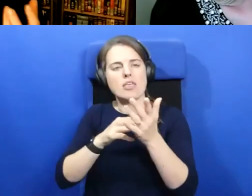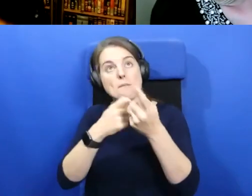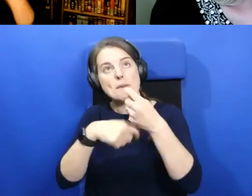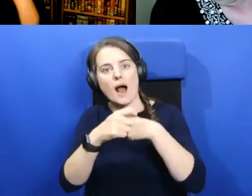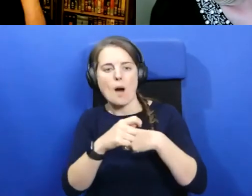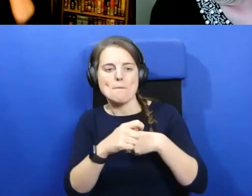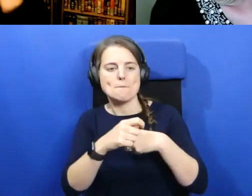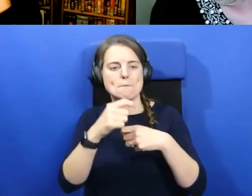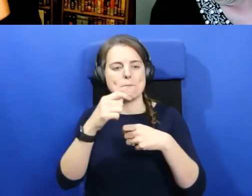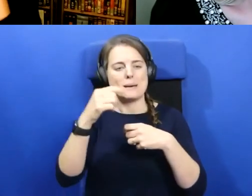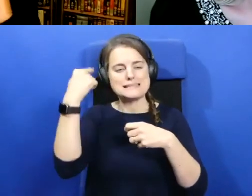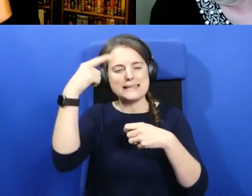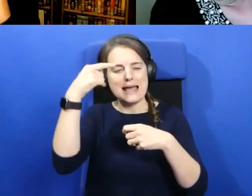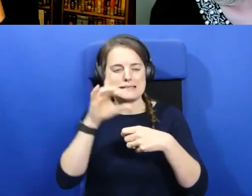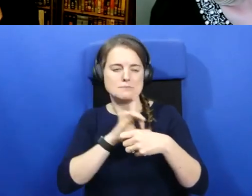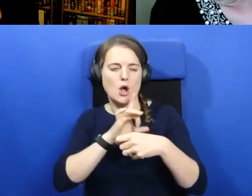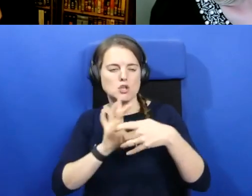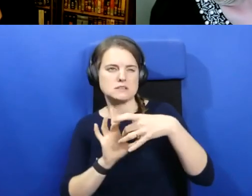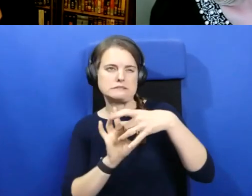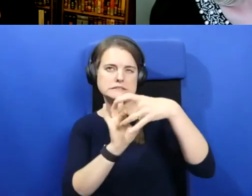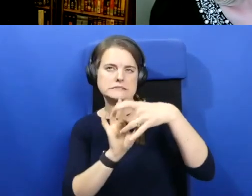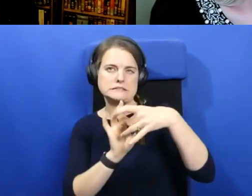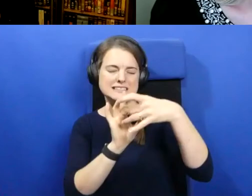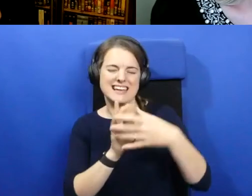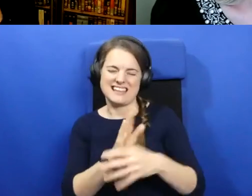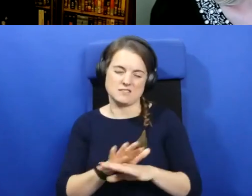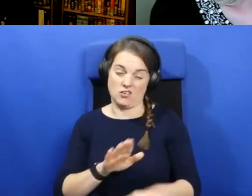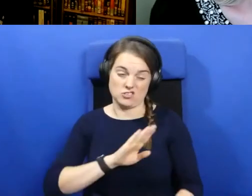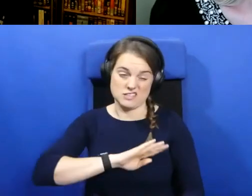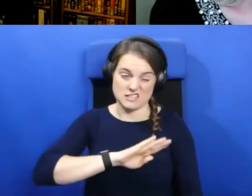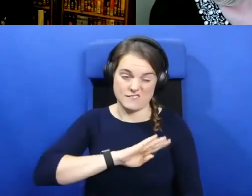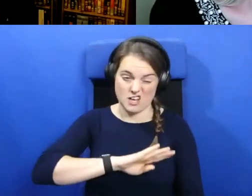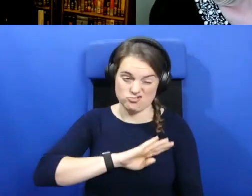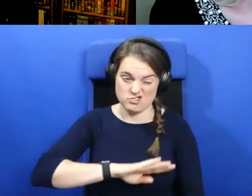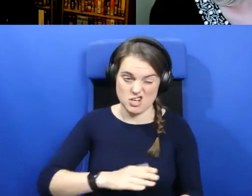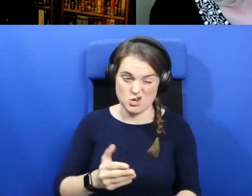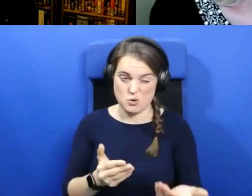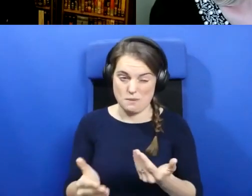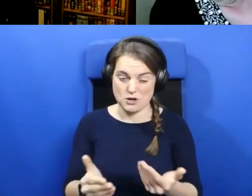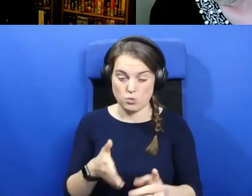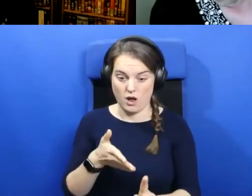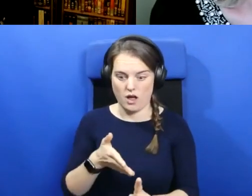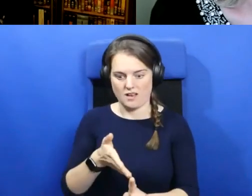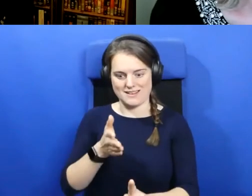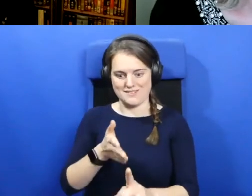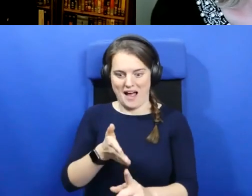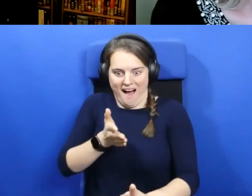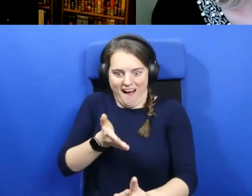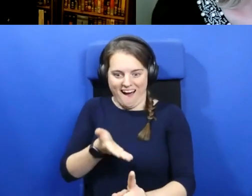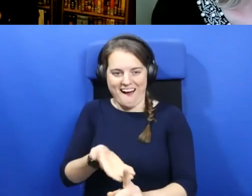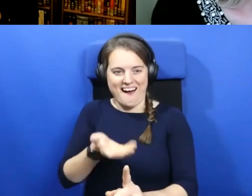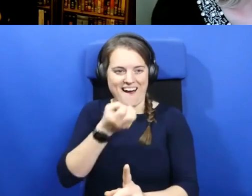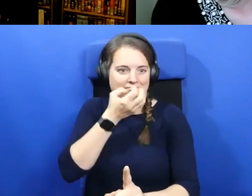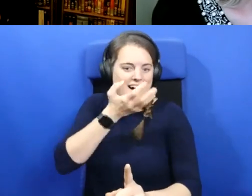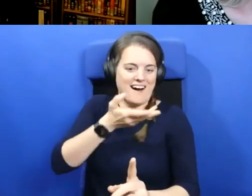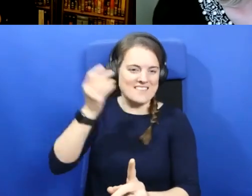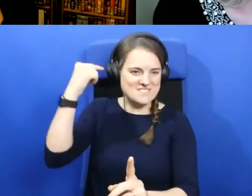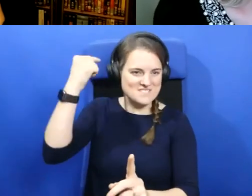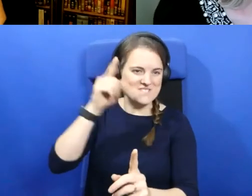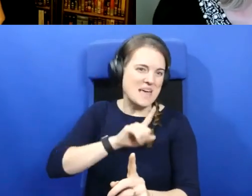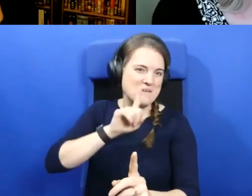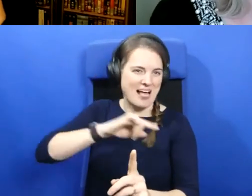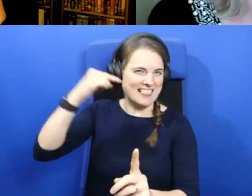herself. That's not as satisfactory, obviously, as, as, as identifying, you know, particular female saint.